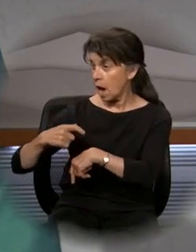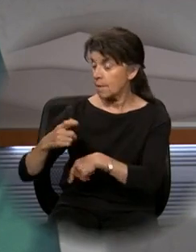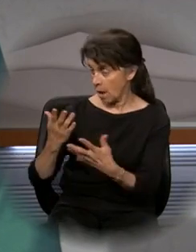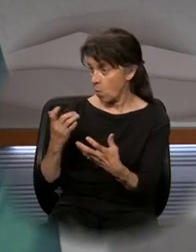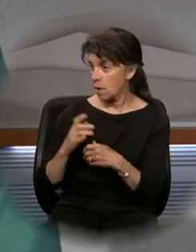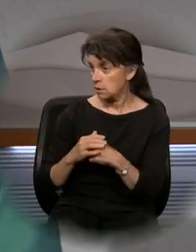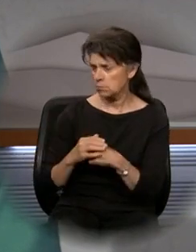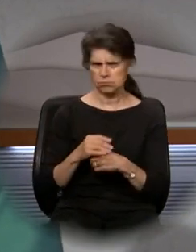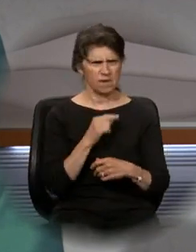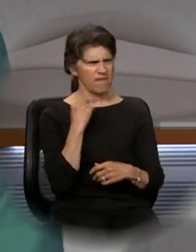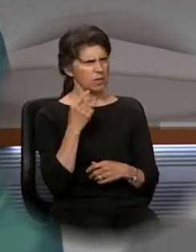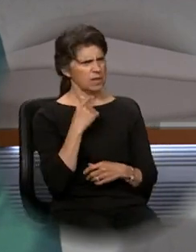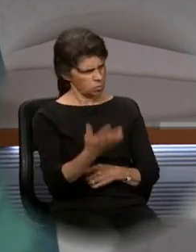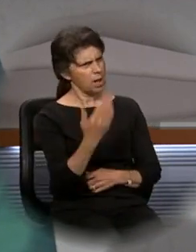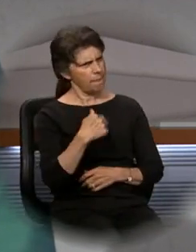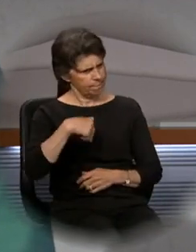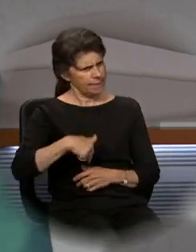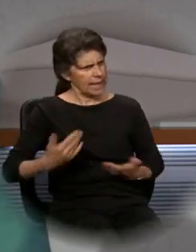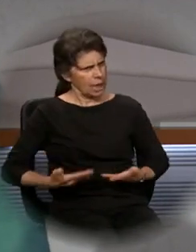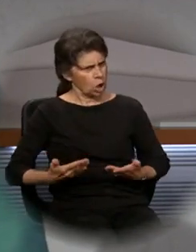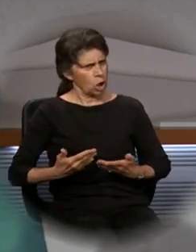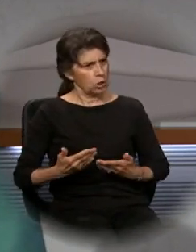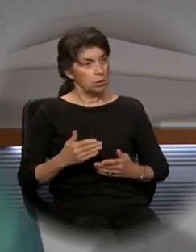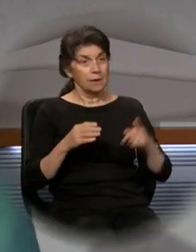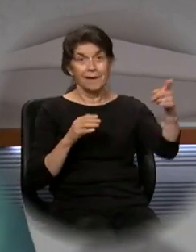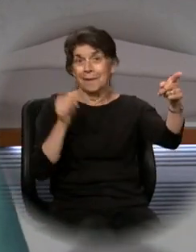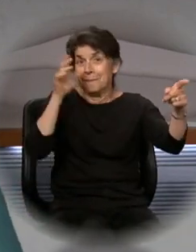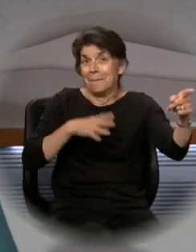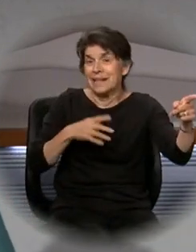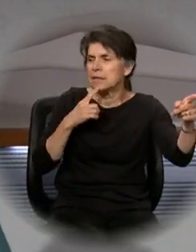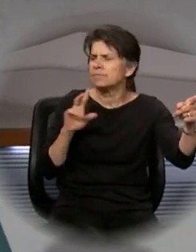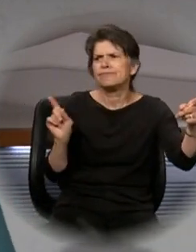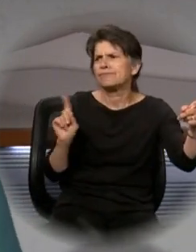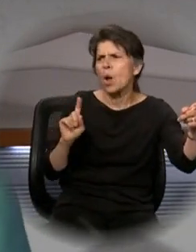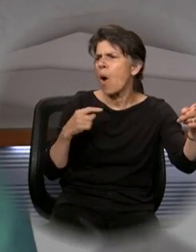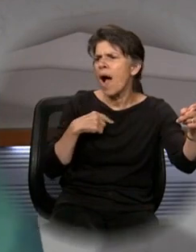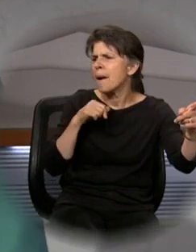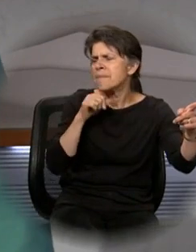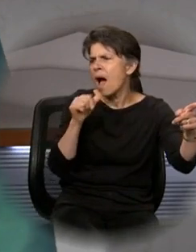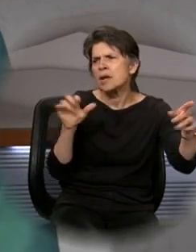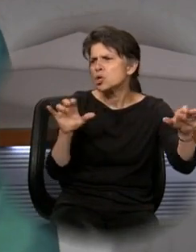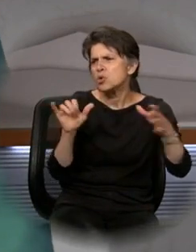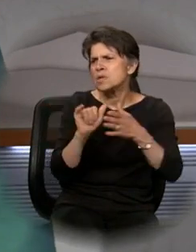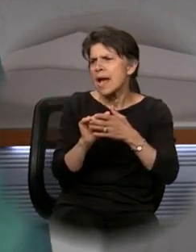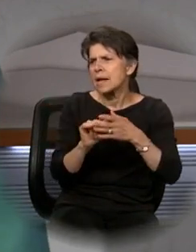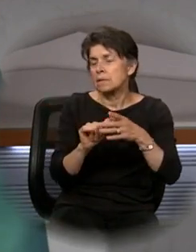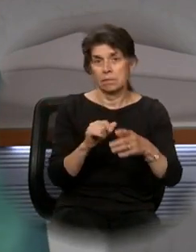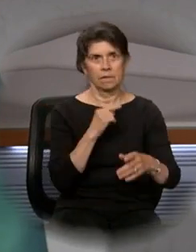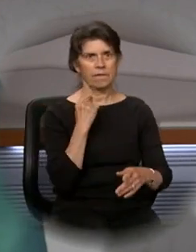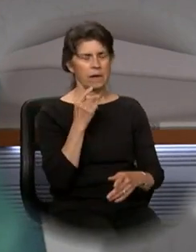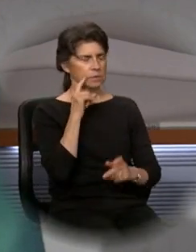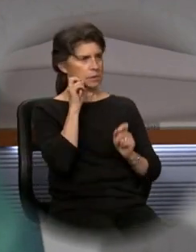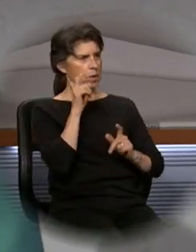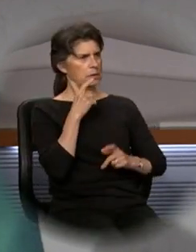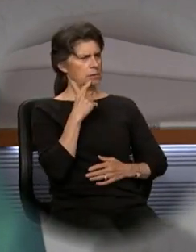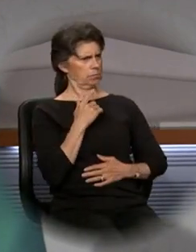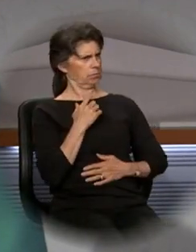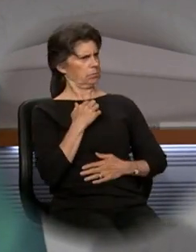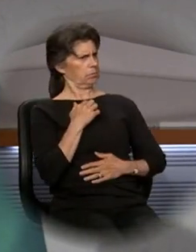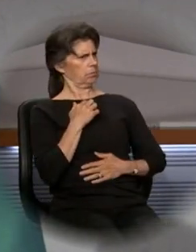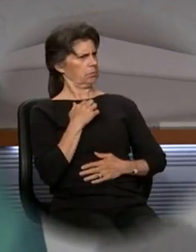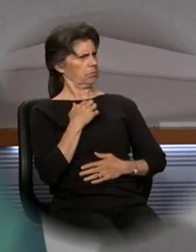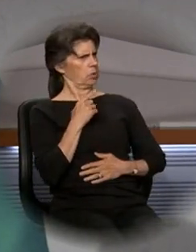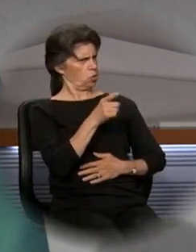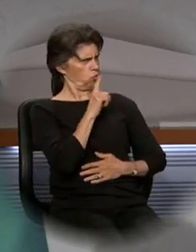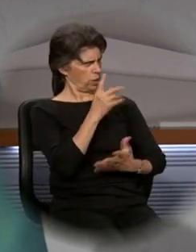And Father says, Well, come over here. And Murphy says, No, I'm not going to do that. And the Father was surprised. And he says, Well,